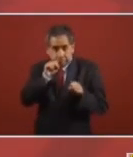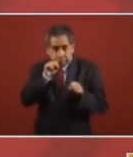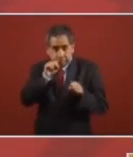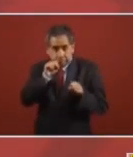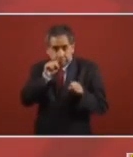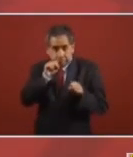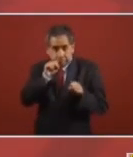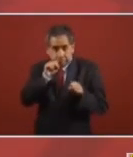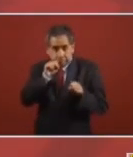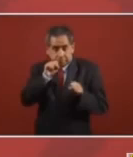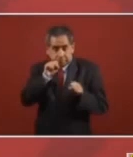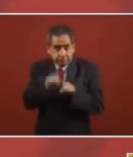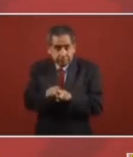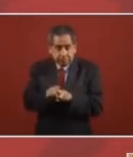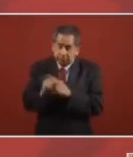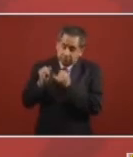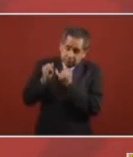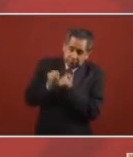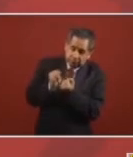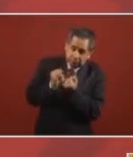and continue